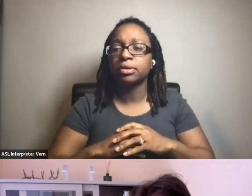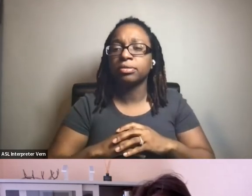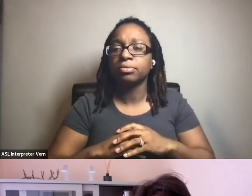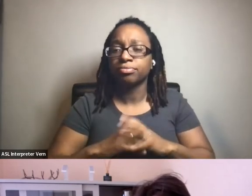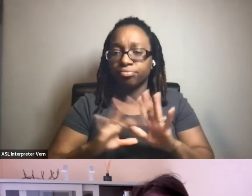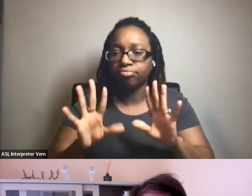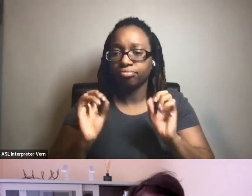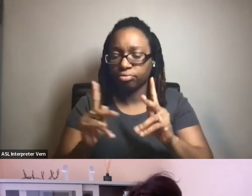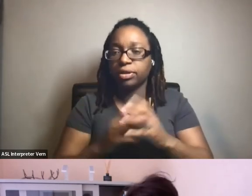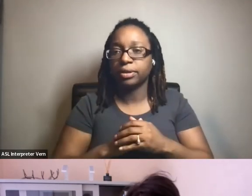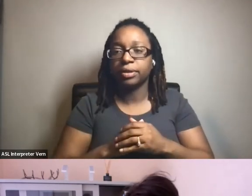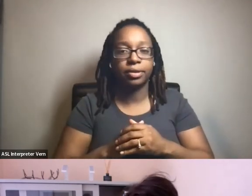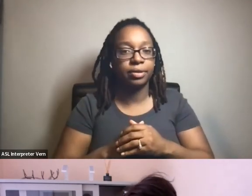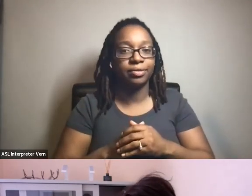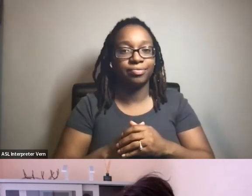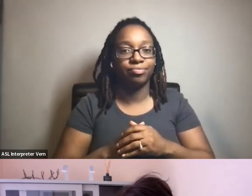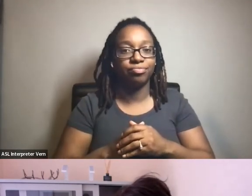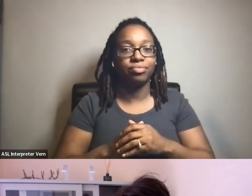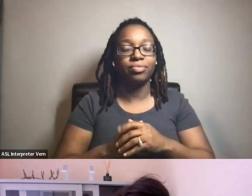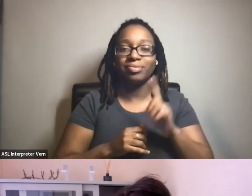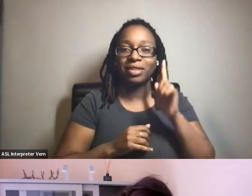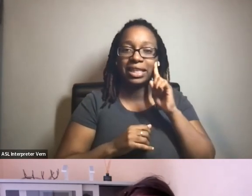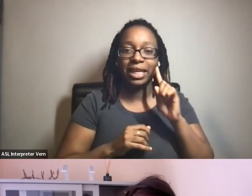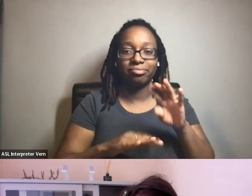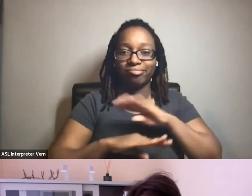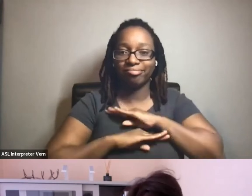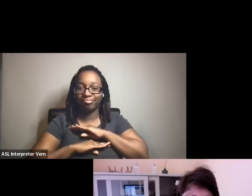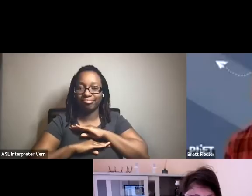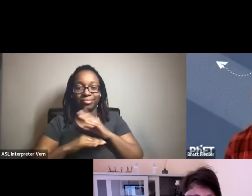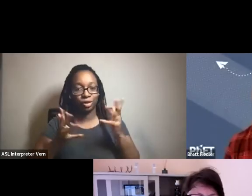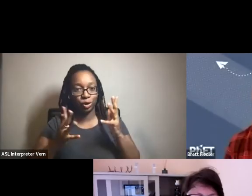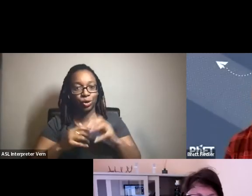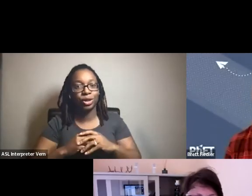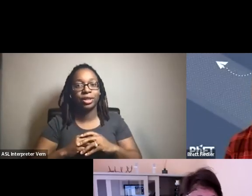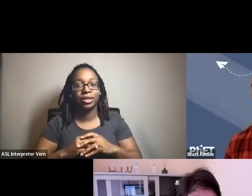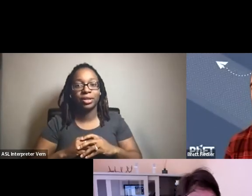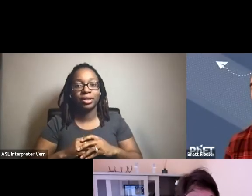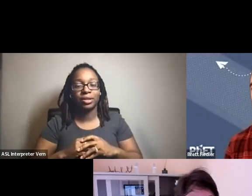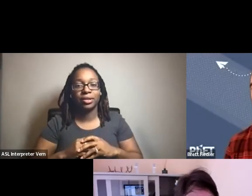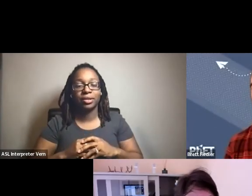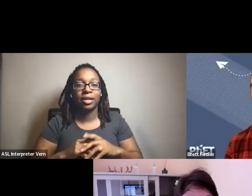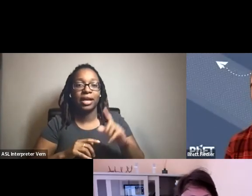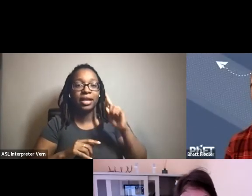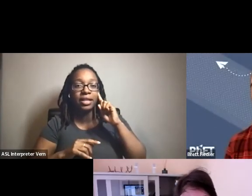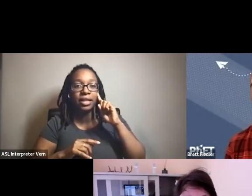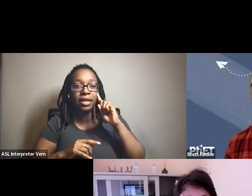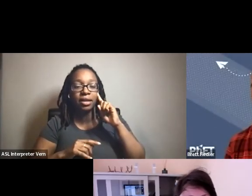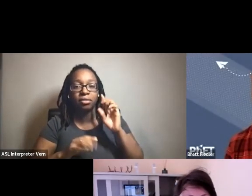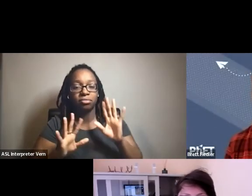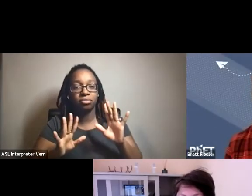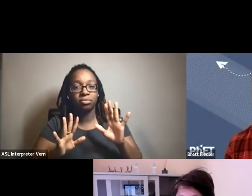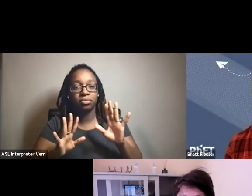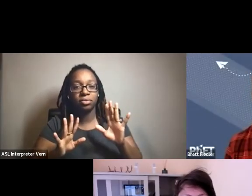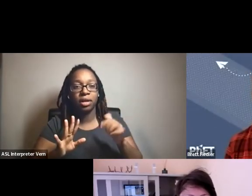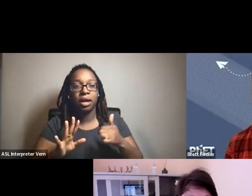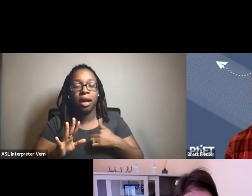All right. So every, everybody's happy about that. Um, I think we have, we have a minute. I'm sorry. I'll,